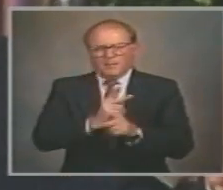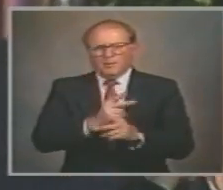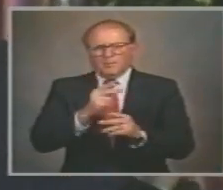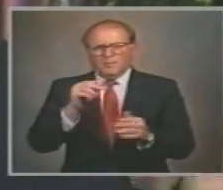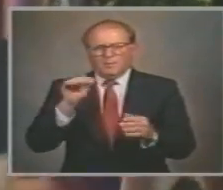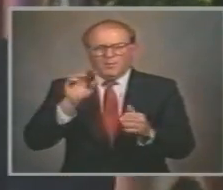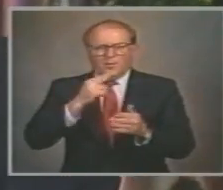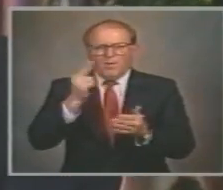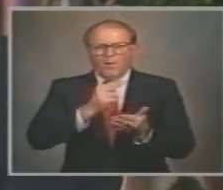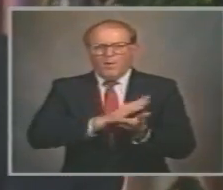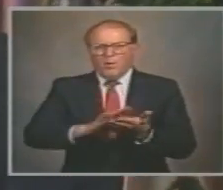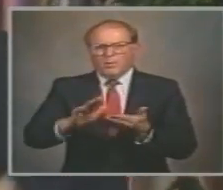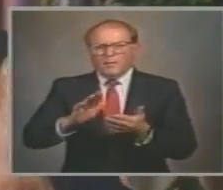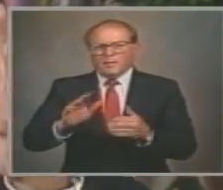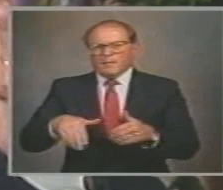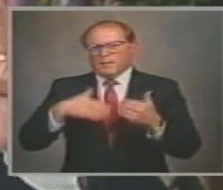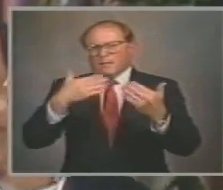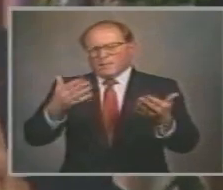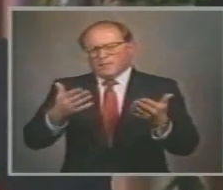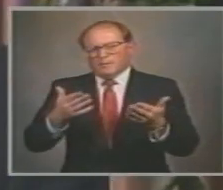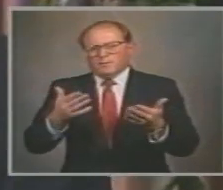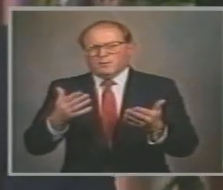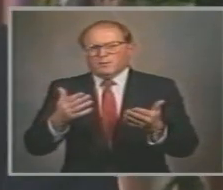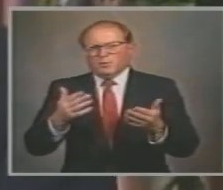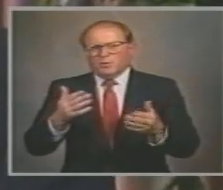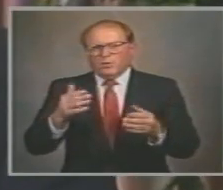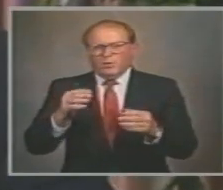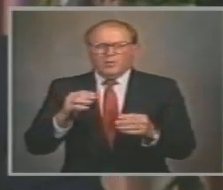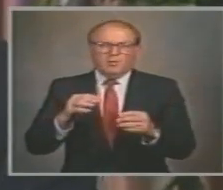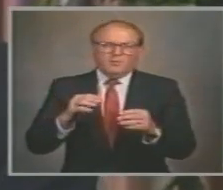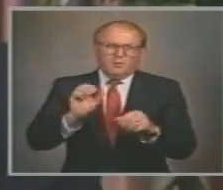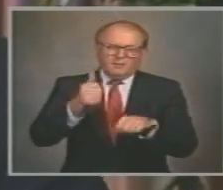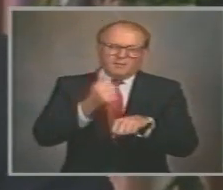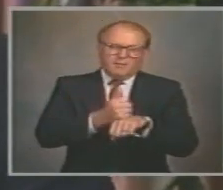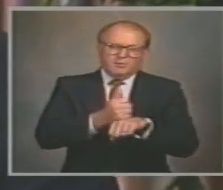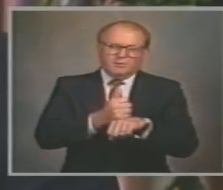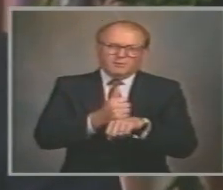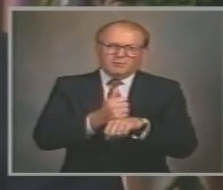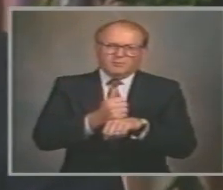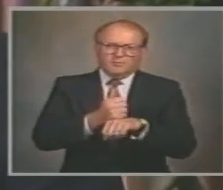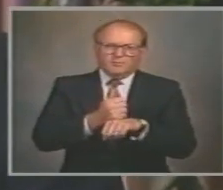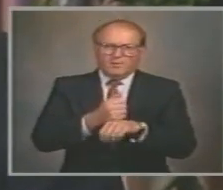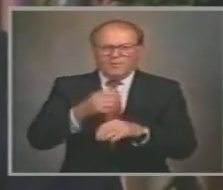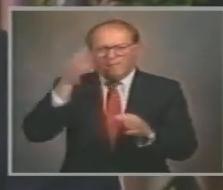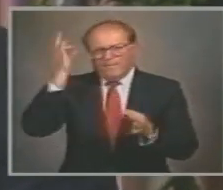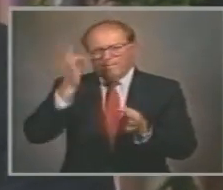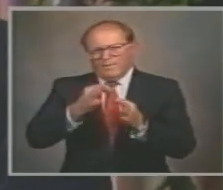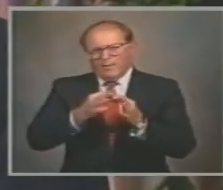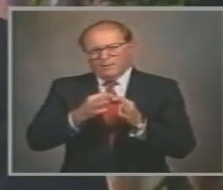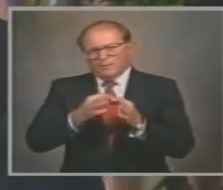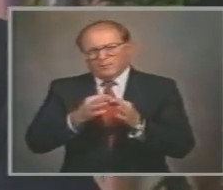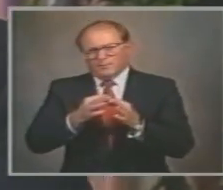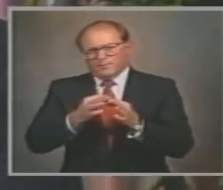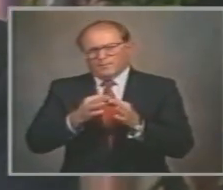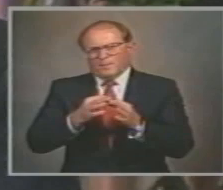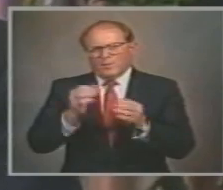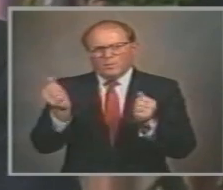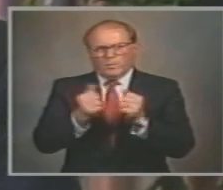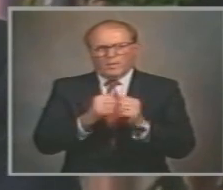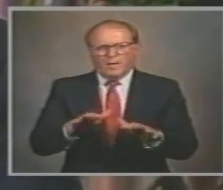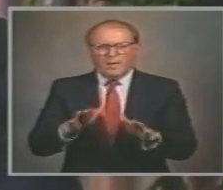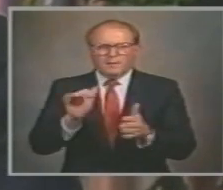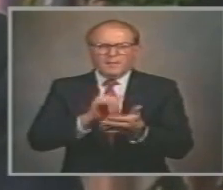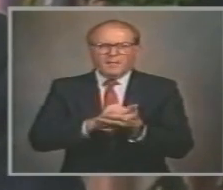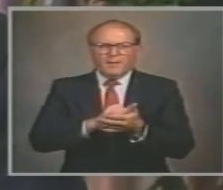form And organization It establishes community Or institutional faith And without it